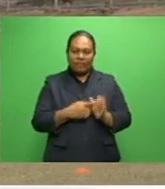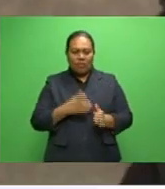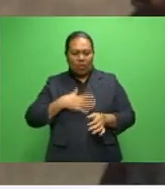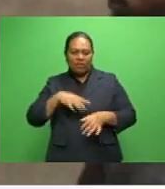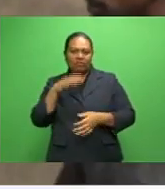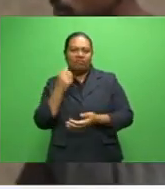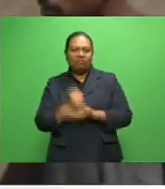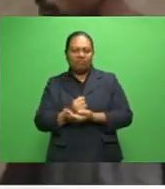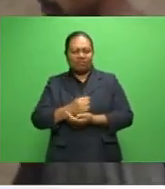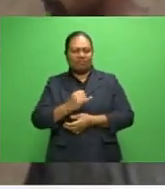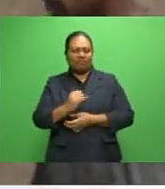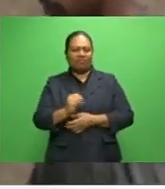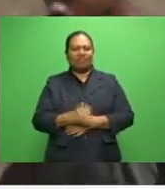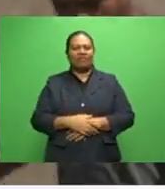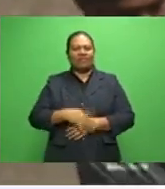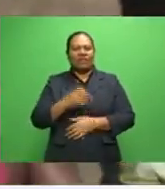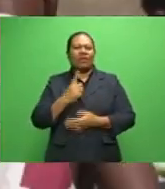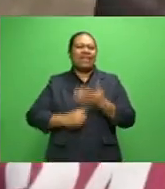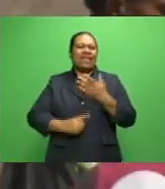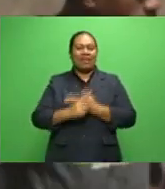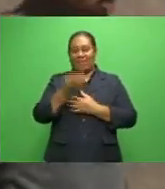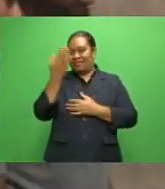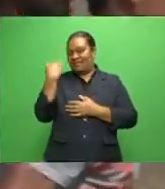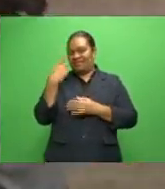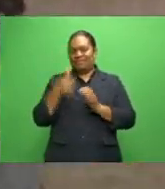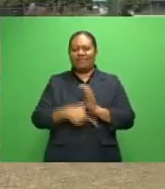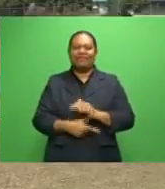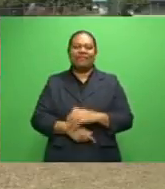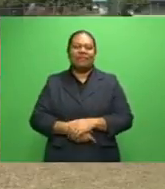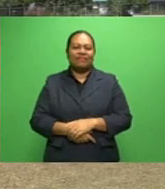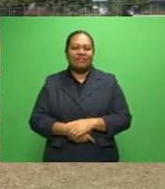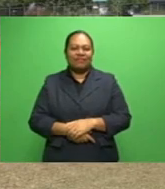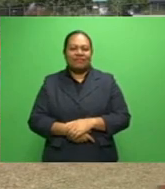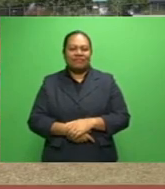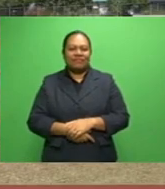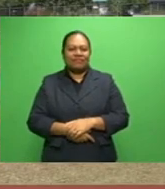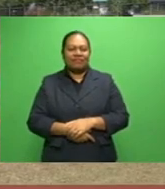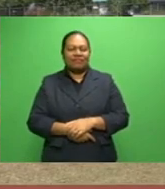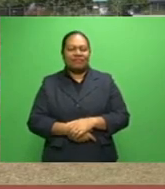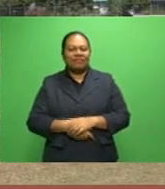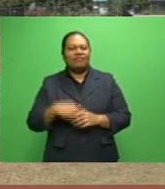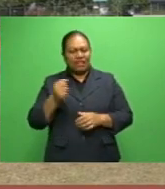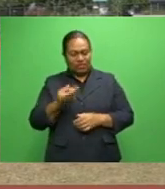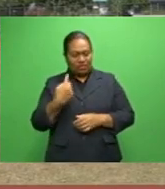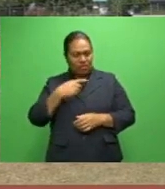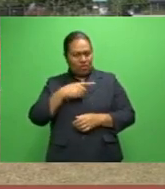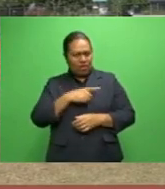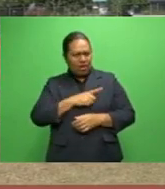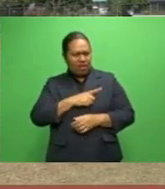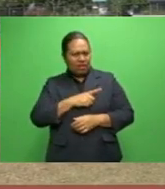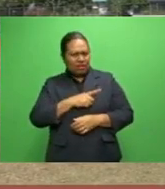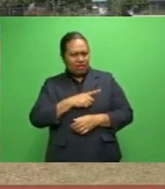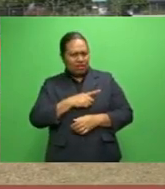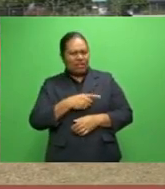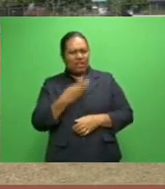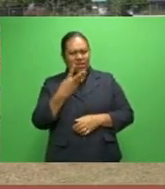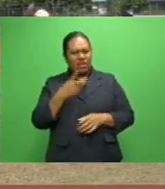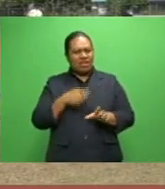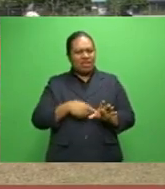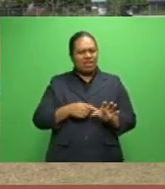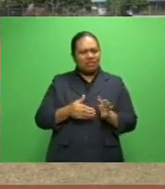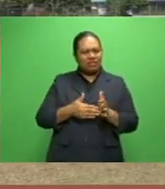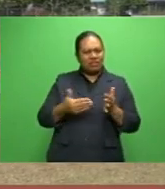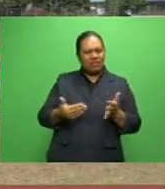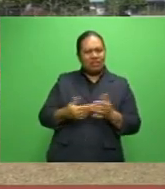critics wrong after their lackluster performance. It's a crucial match for us, because I think it's been two or three years now since Bar